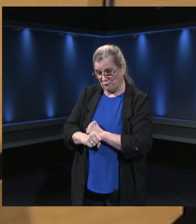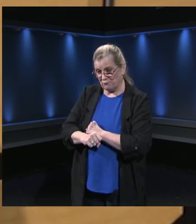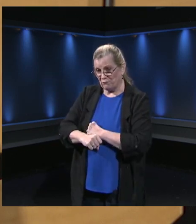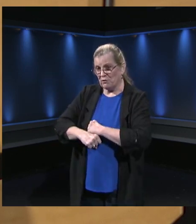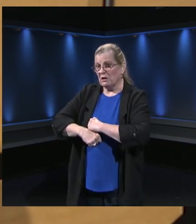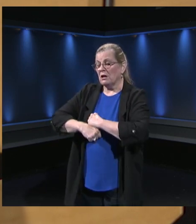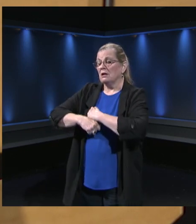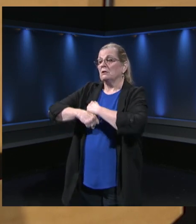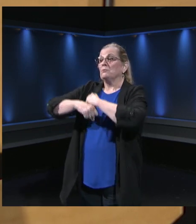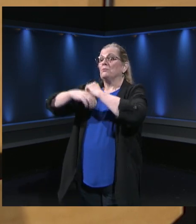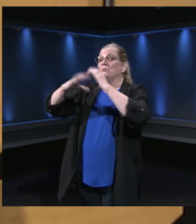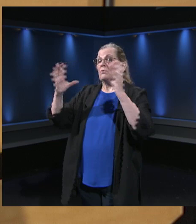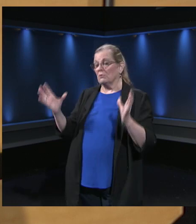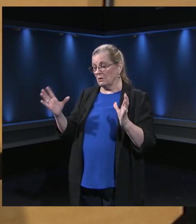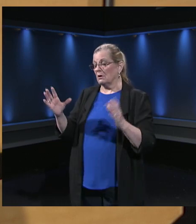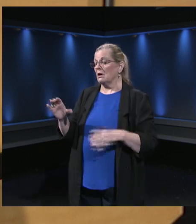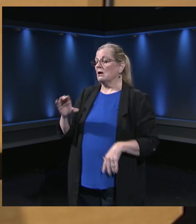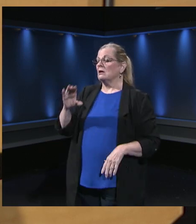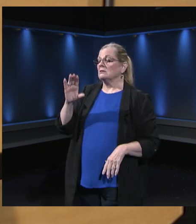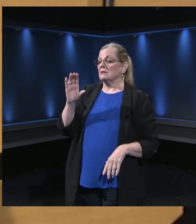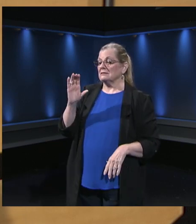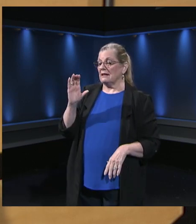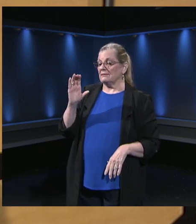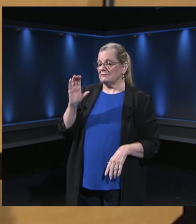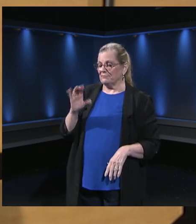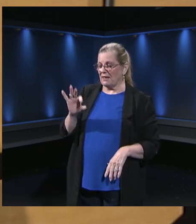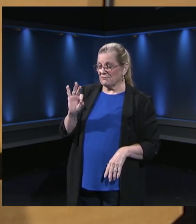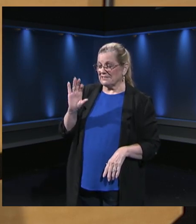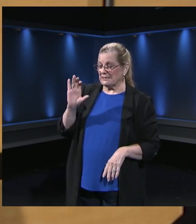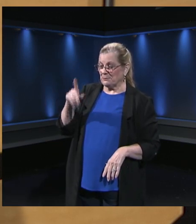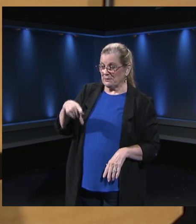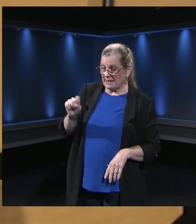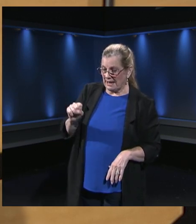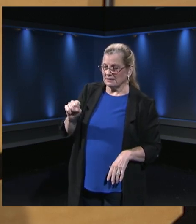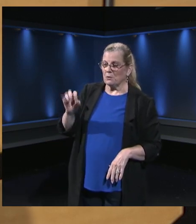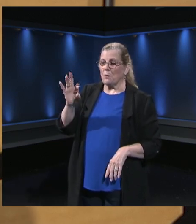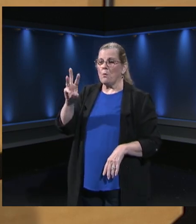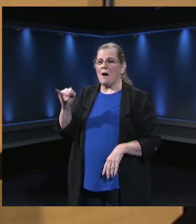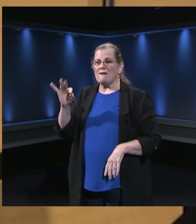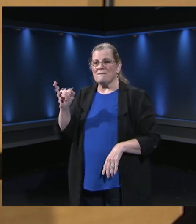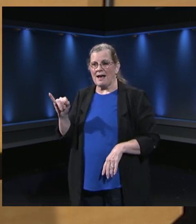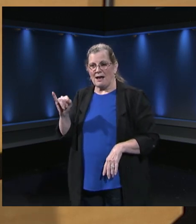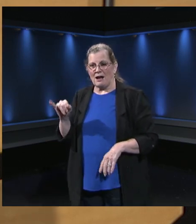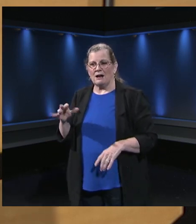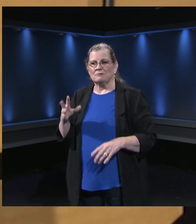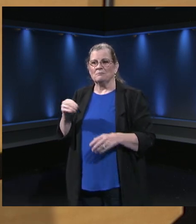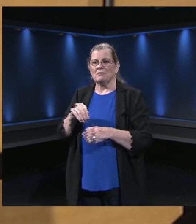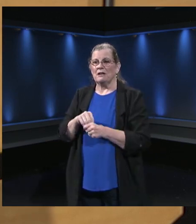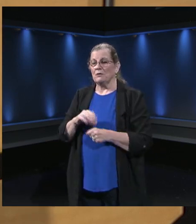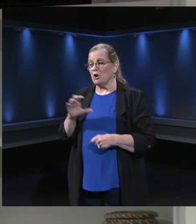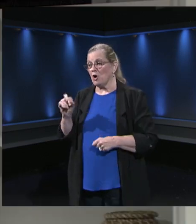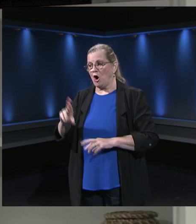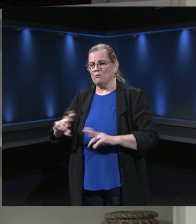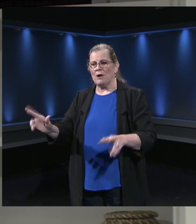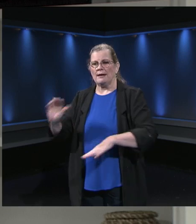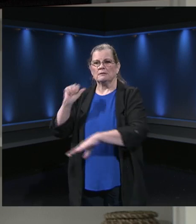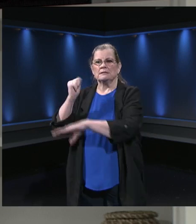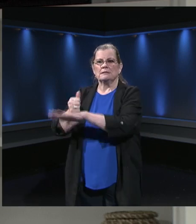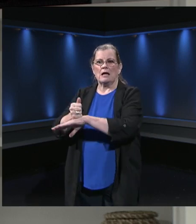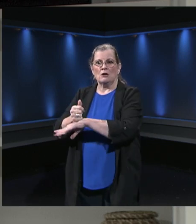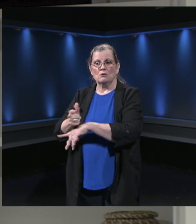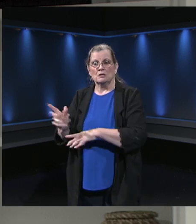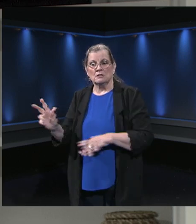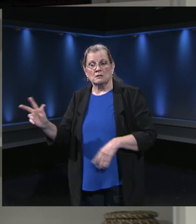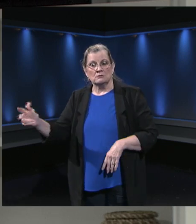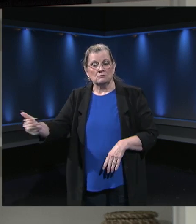out of the car, driving up to the school, restarting. So it's that's a little tip that I know my T-Spec has shared that's been helpful. when in doubt, drive to an FCPS